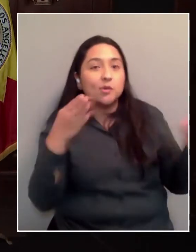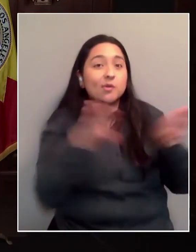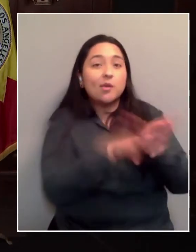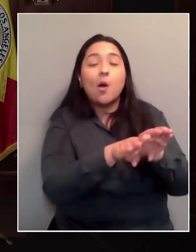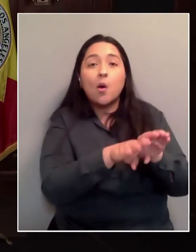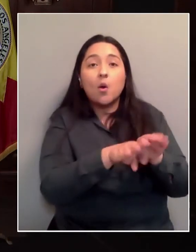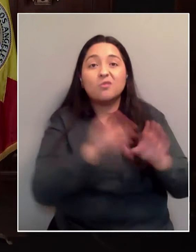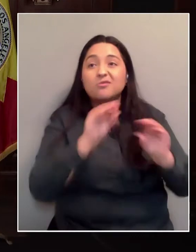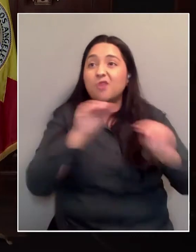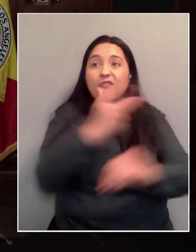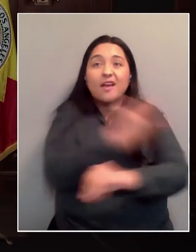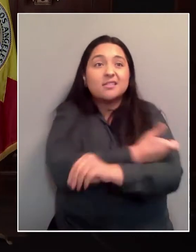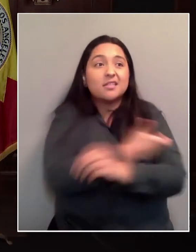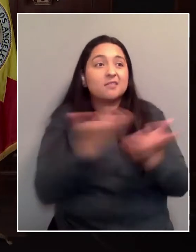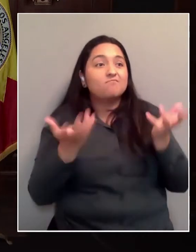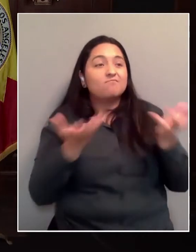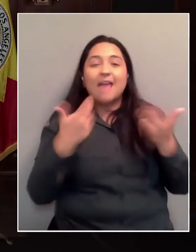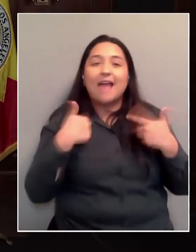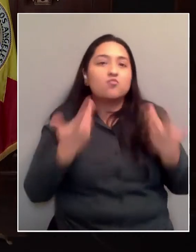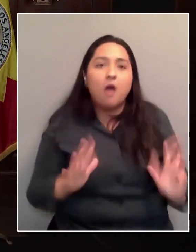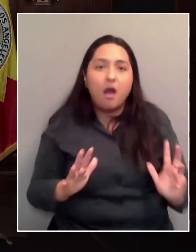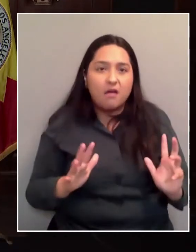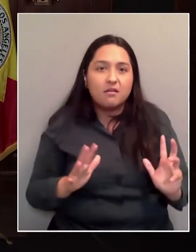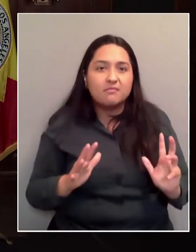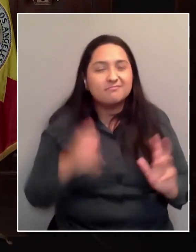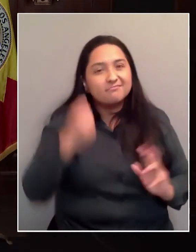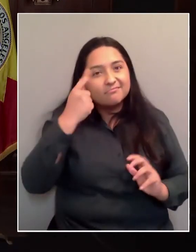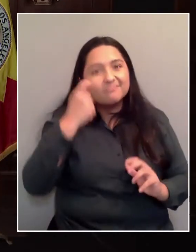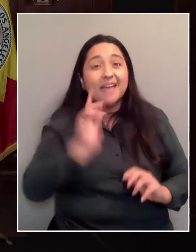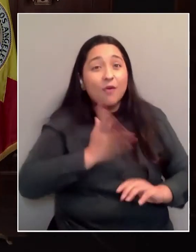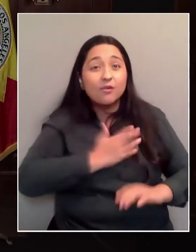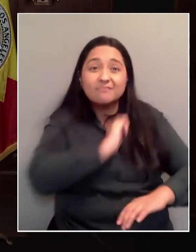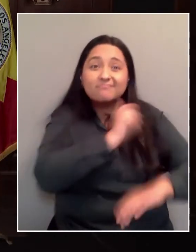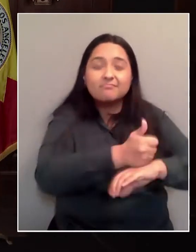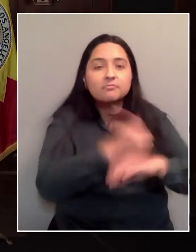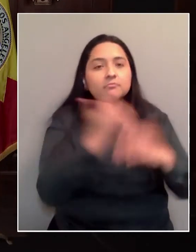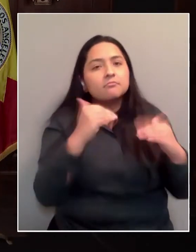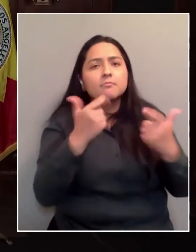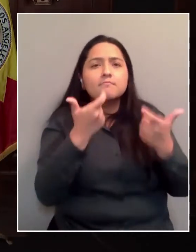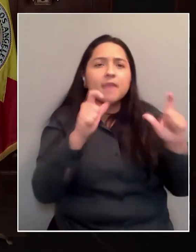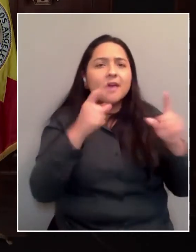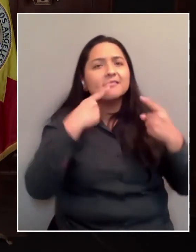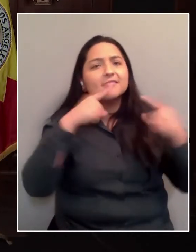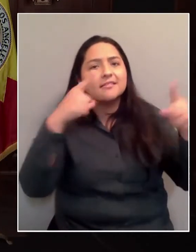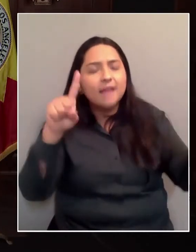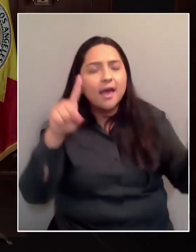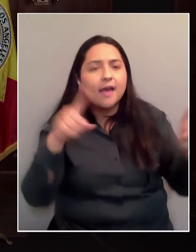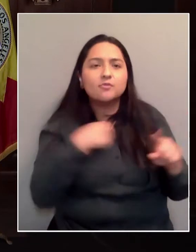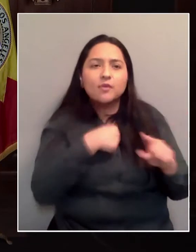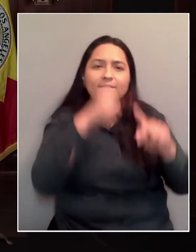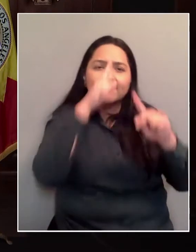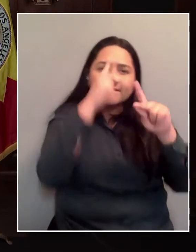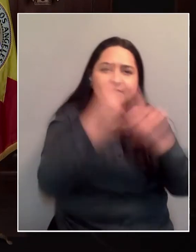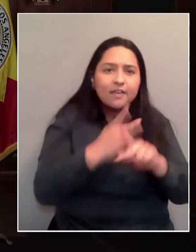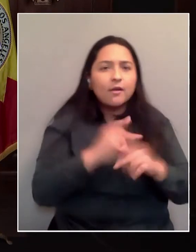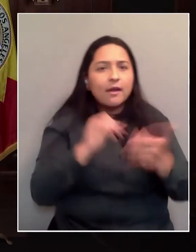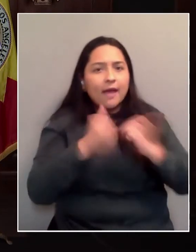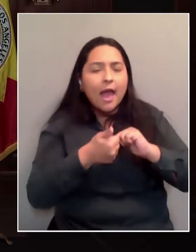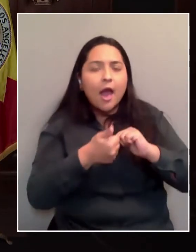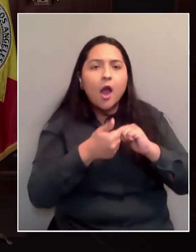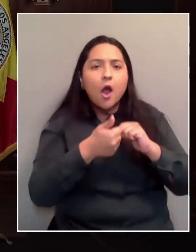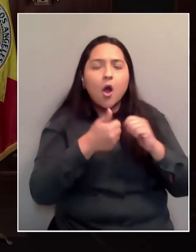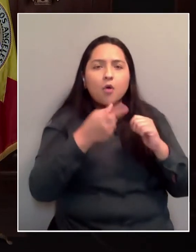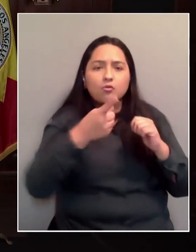This is one of the successes we've had. This is a place where we're surging more equity, figuring out ways to invite folks in the hardest hit